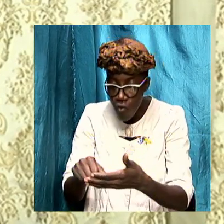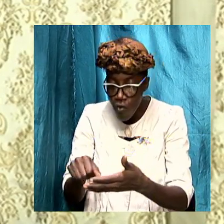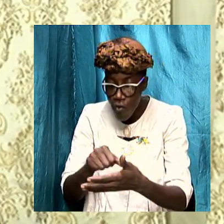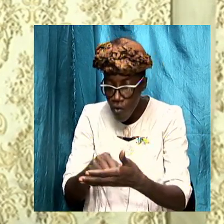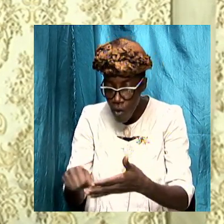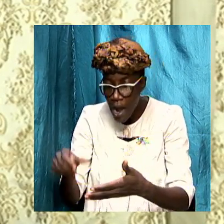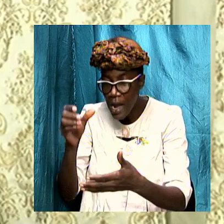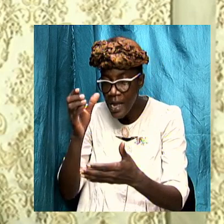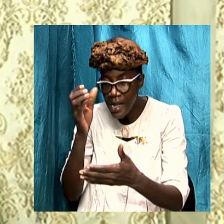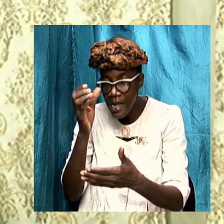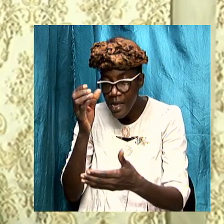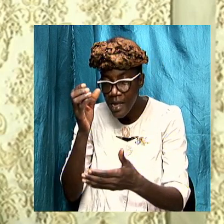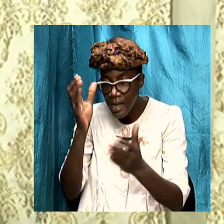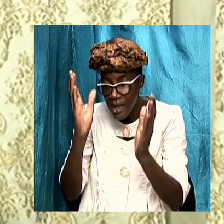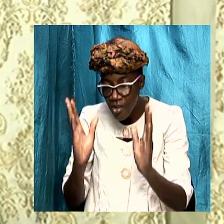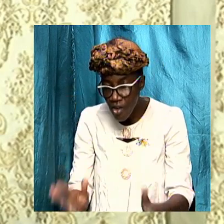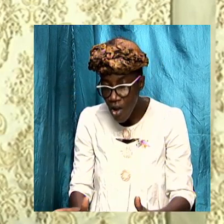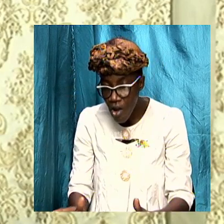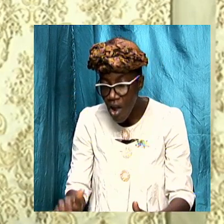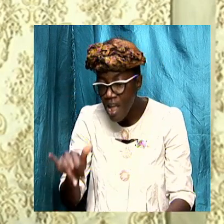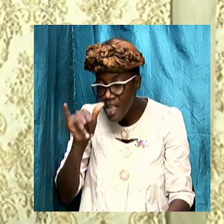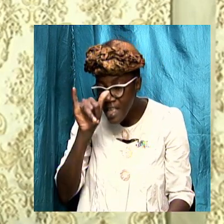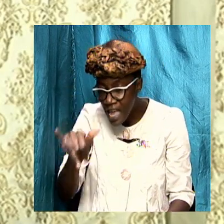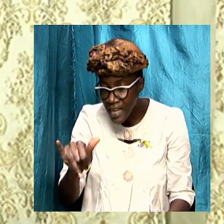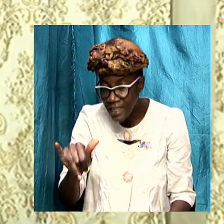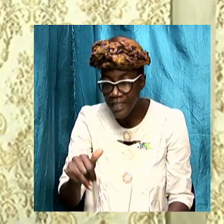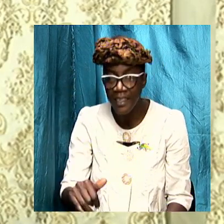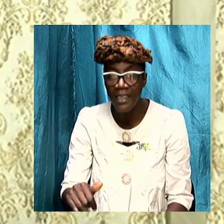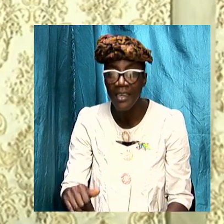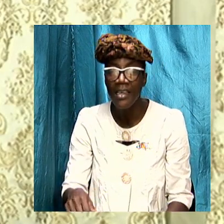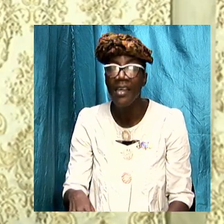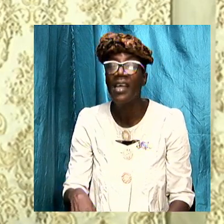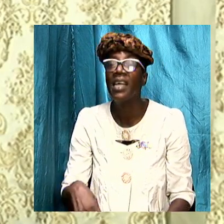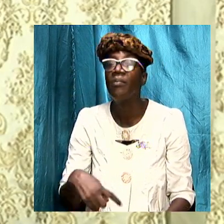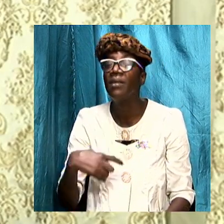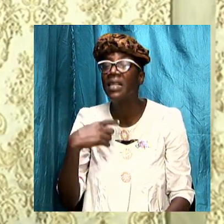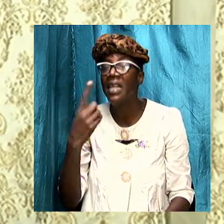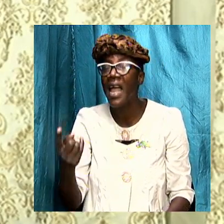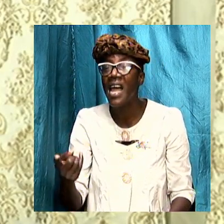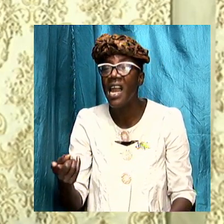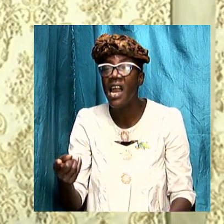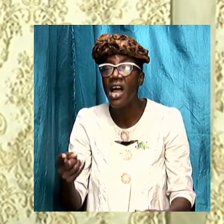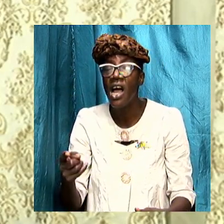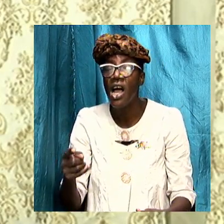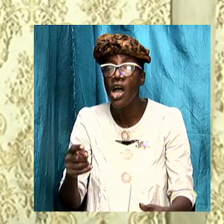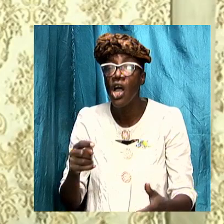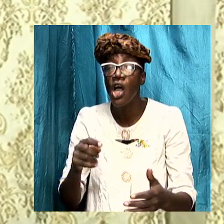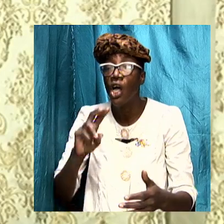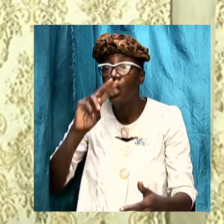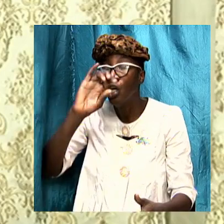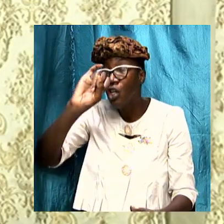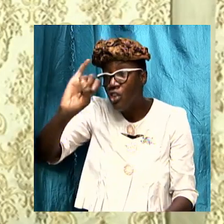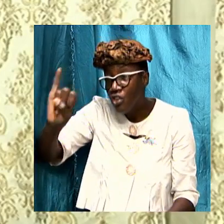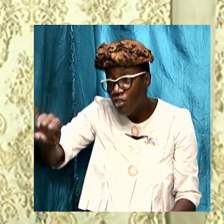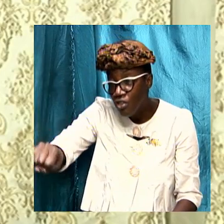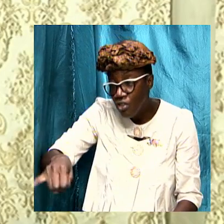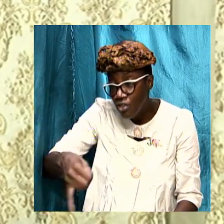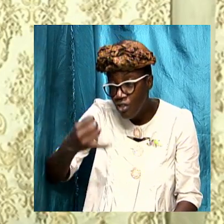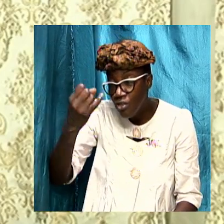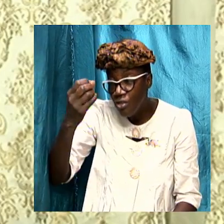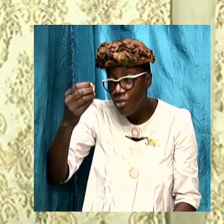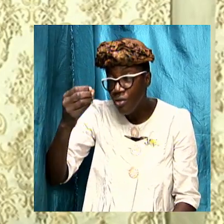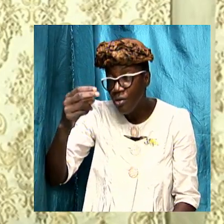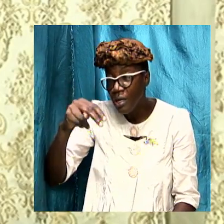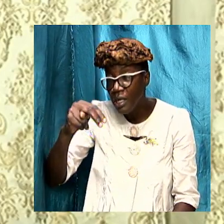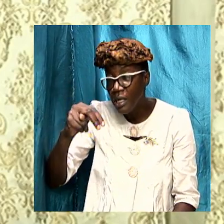and yet he indicated to John to write what he was going to show him